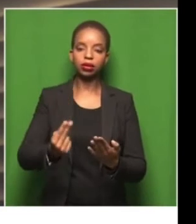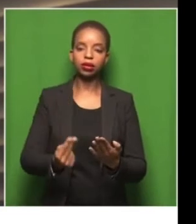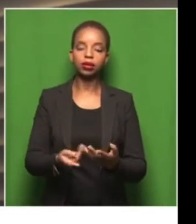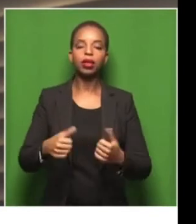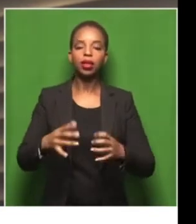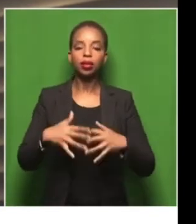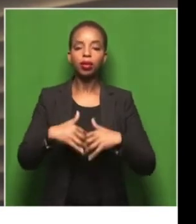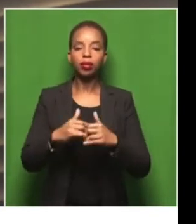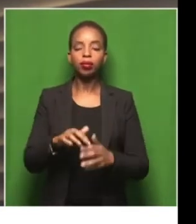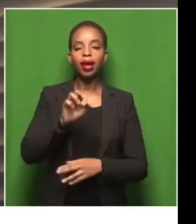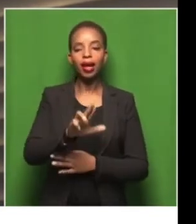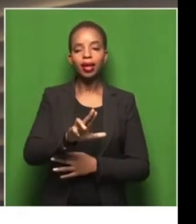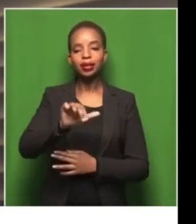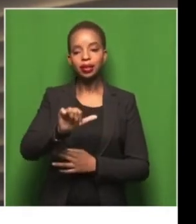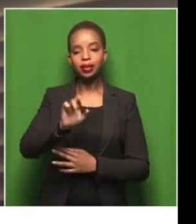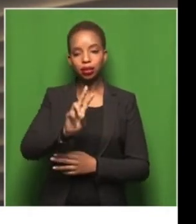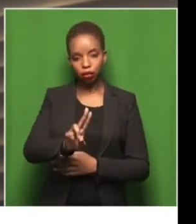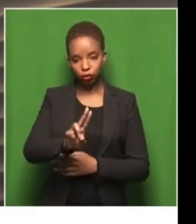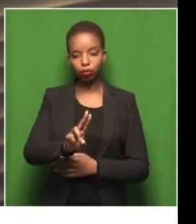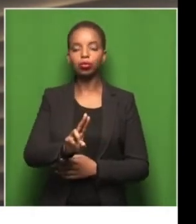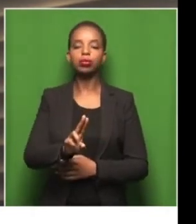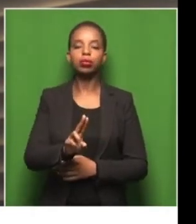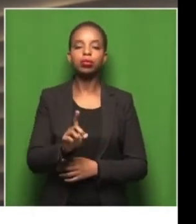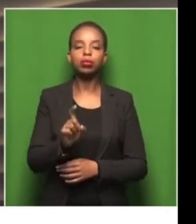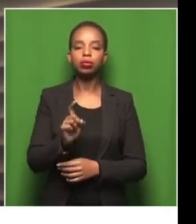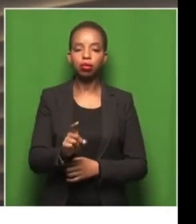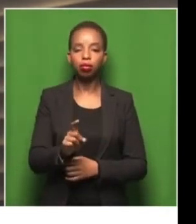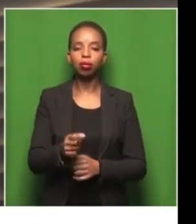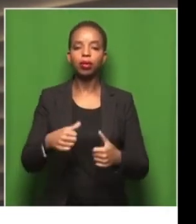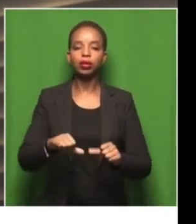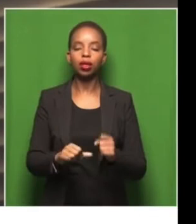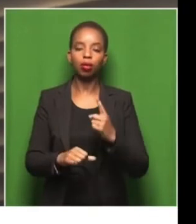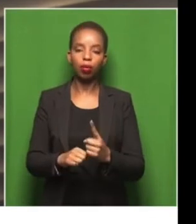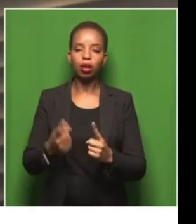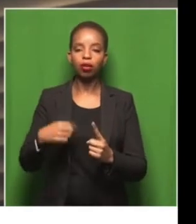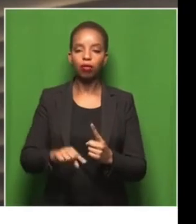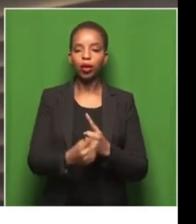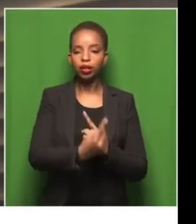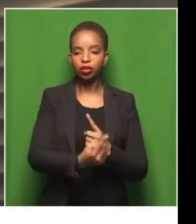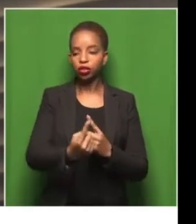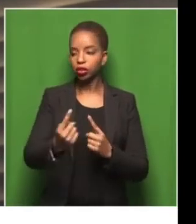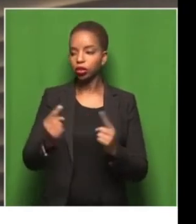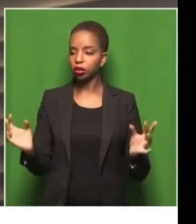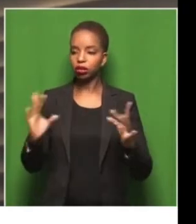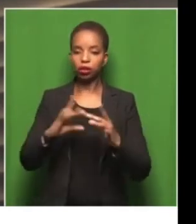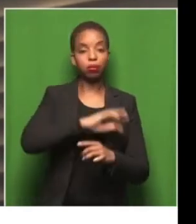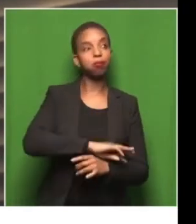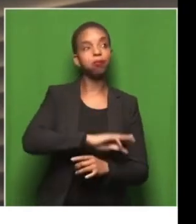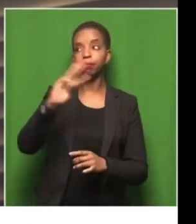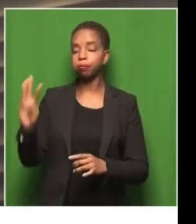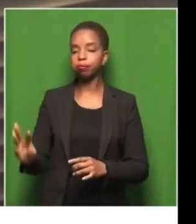862 drawings, which was then one for each hospital vet at the Hospital of Hope.